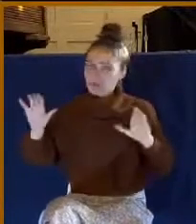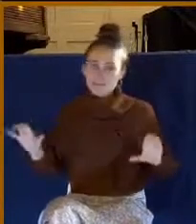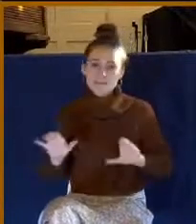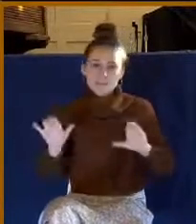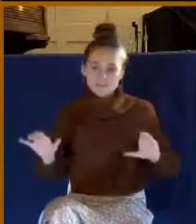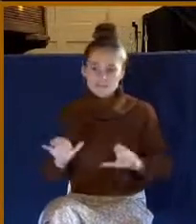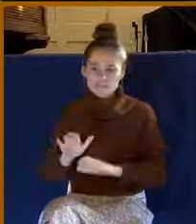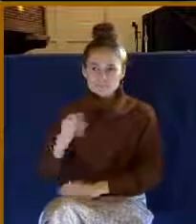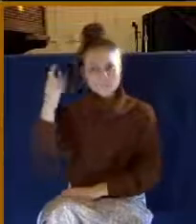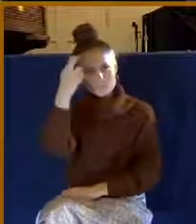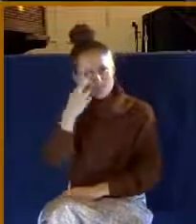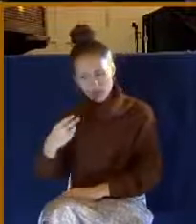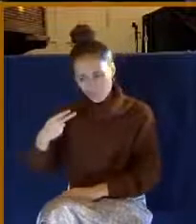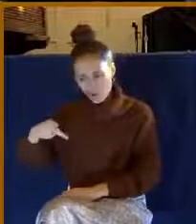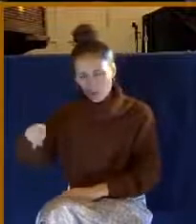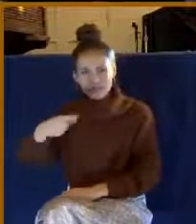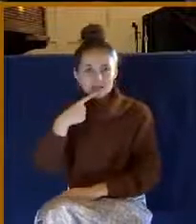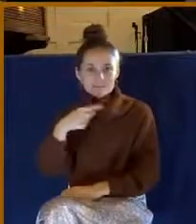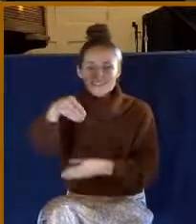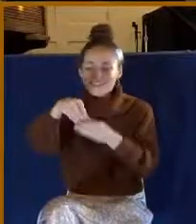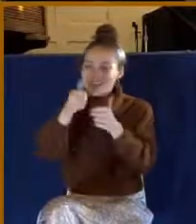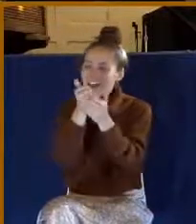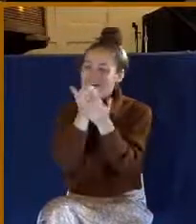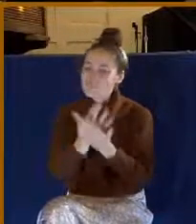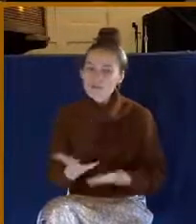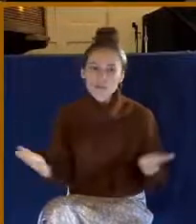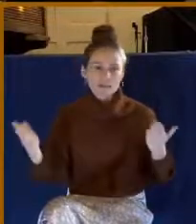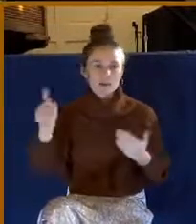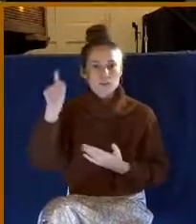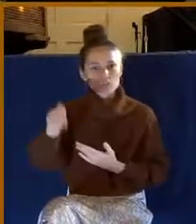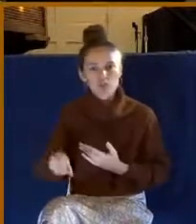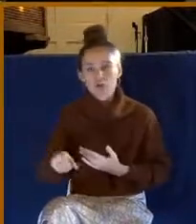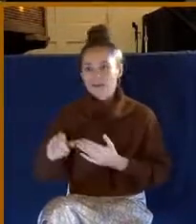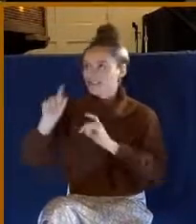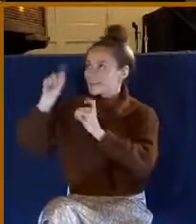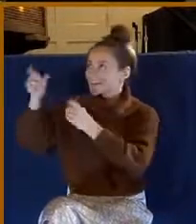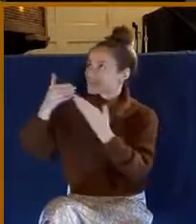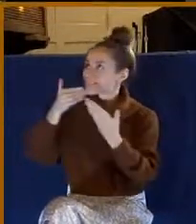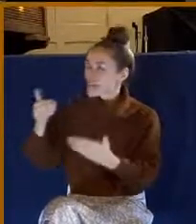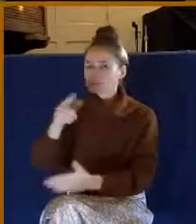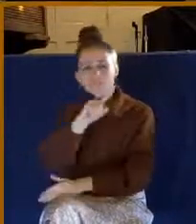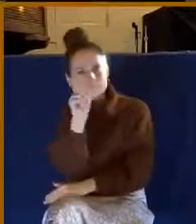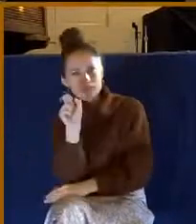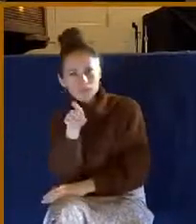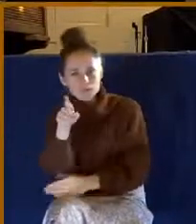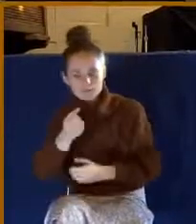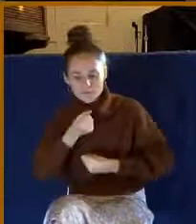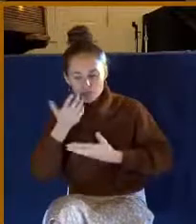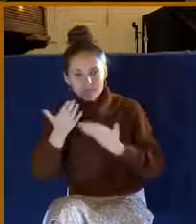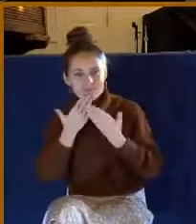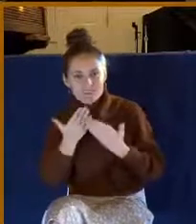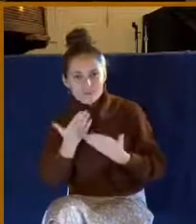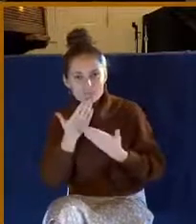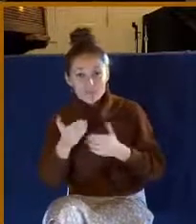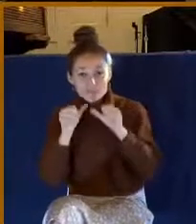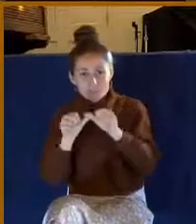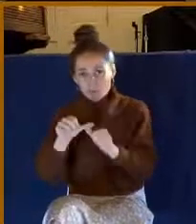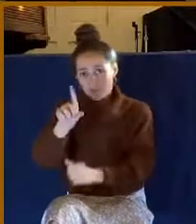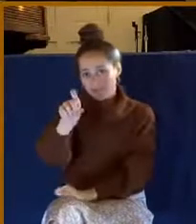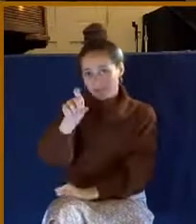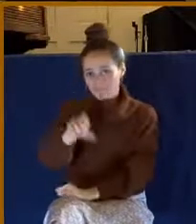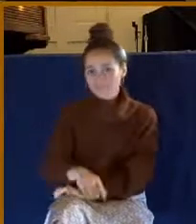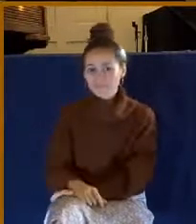why Paul says, look, in everything, we're to give thanks. So, I want to ask you, do you express thankfulness continually?